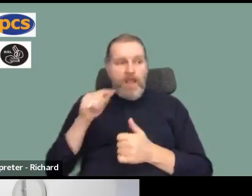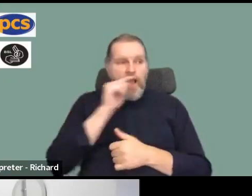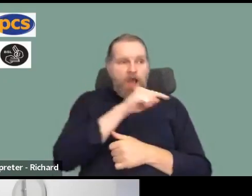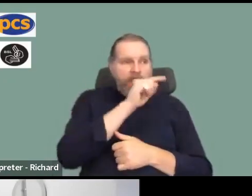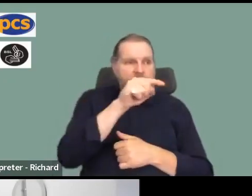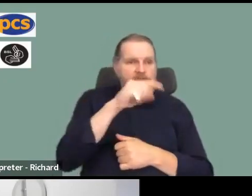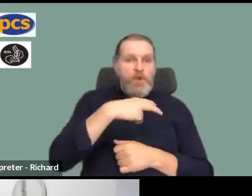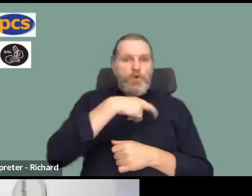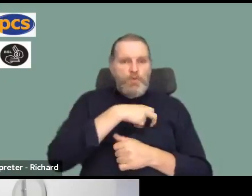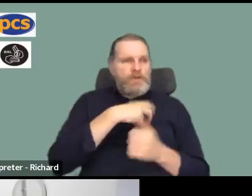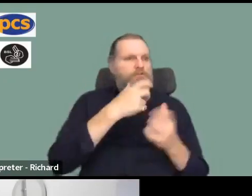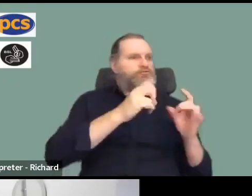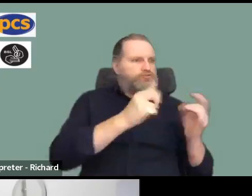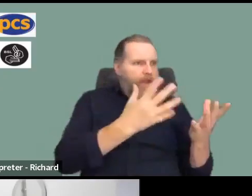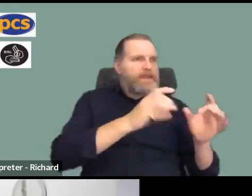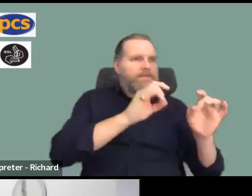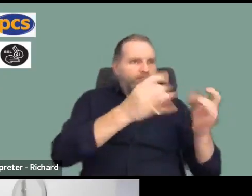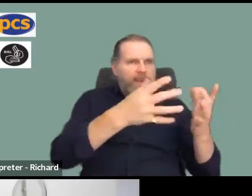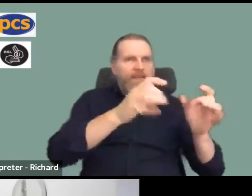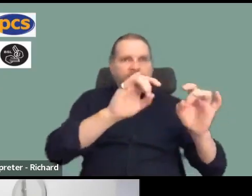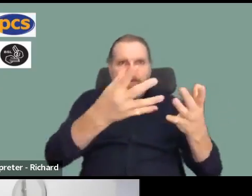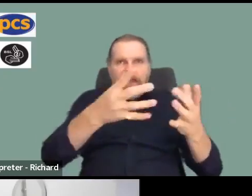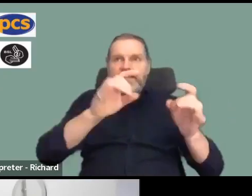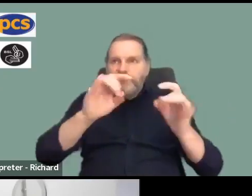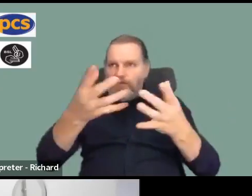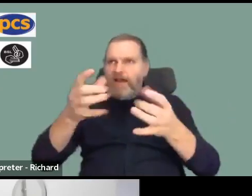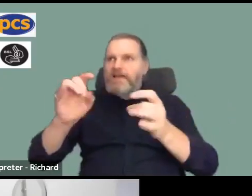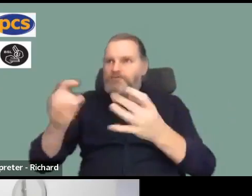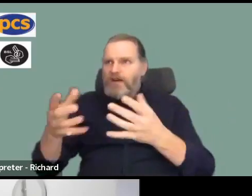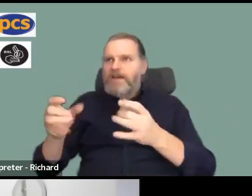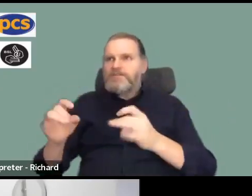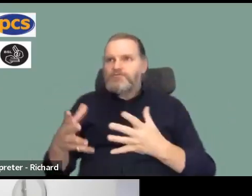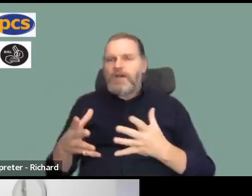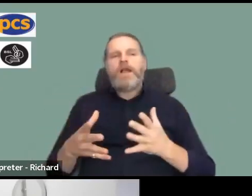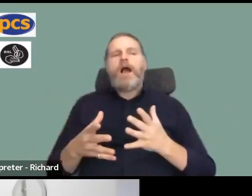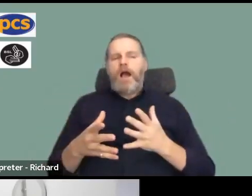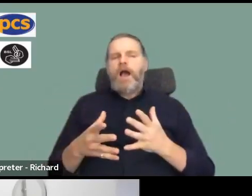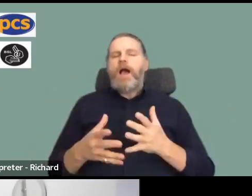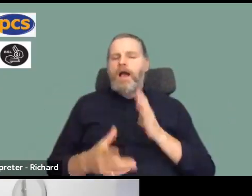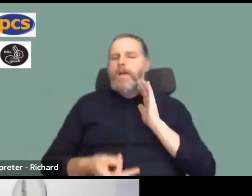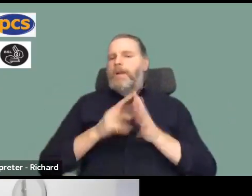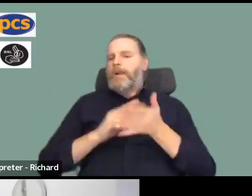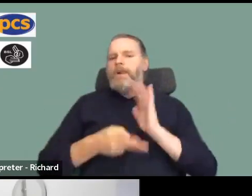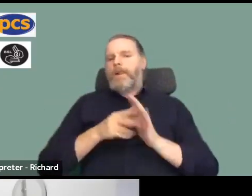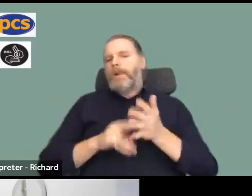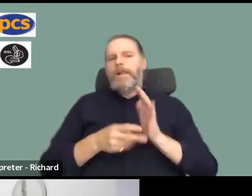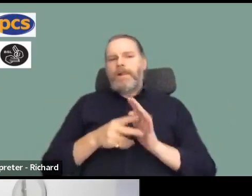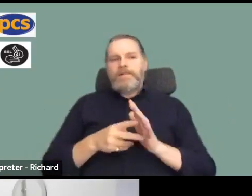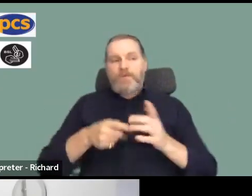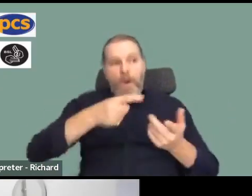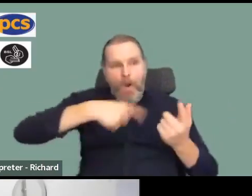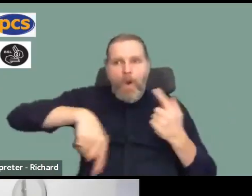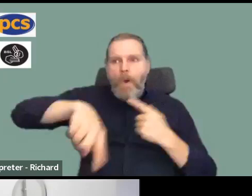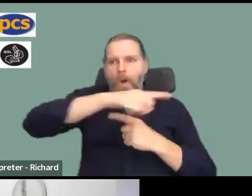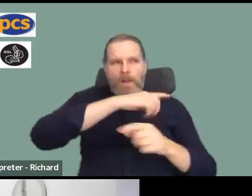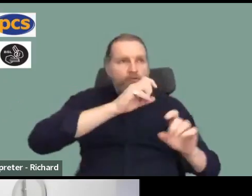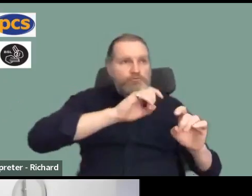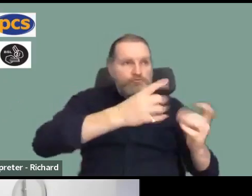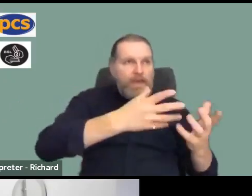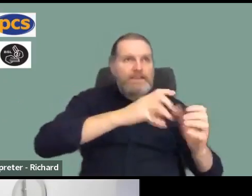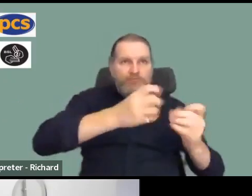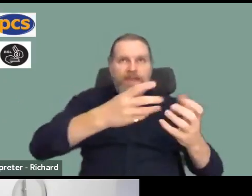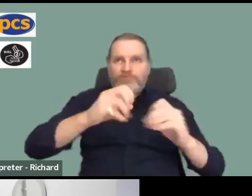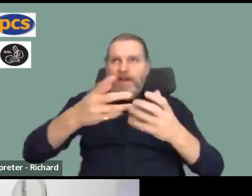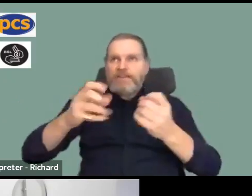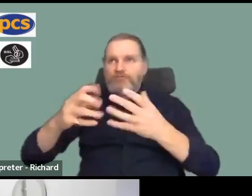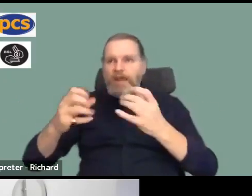combination with other unions at the same time or sequencing action so that the joint effect of everybody doing something over a period of